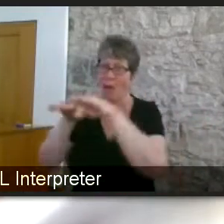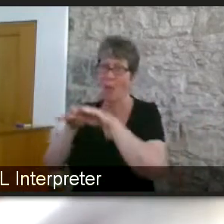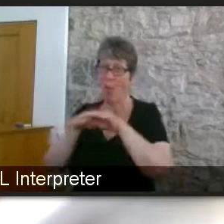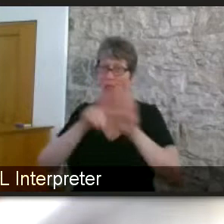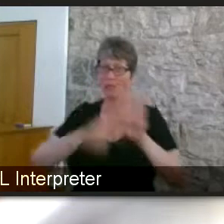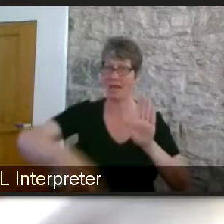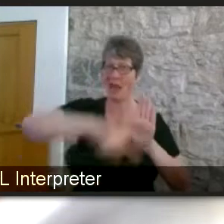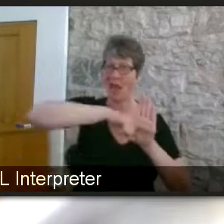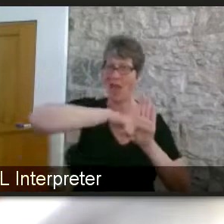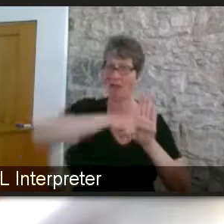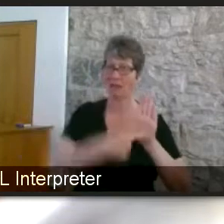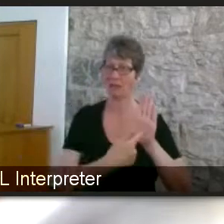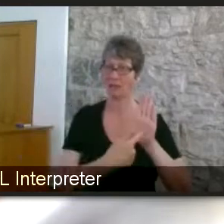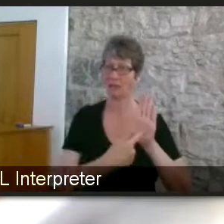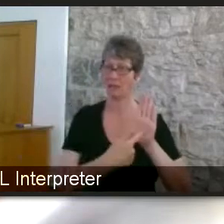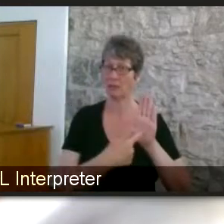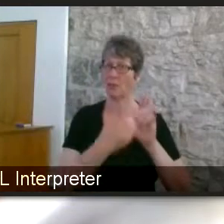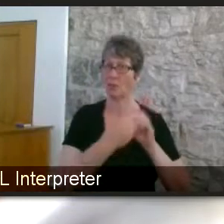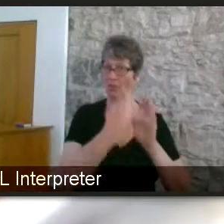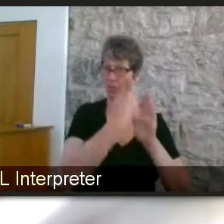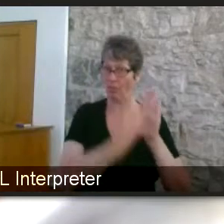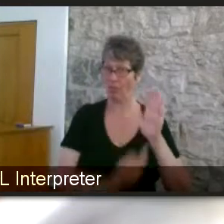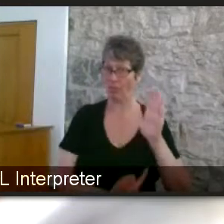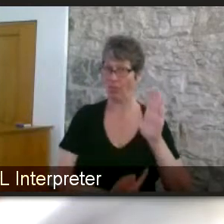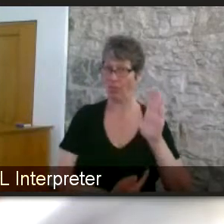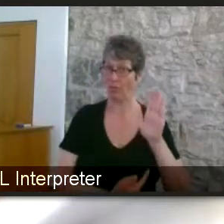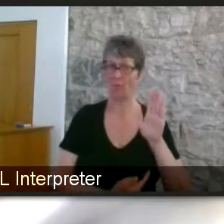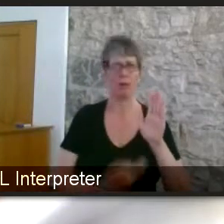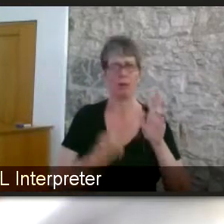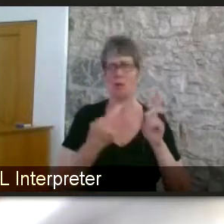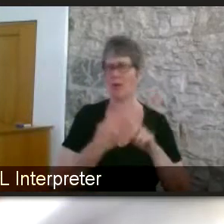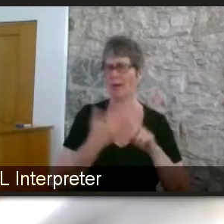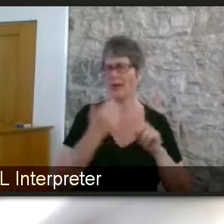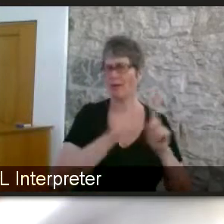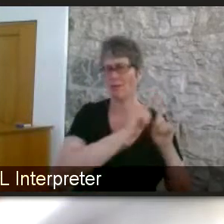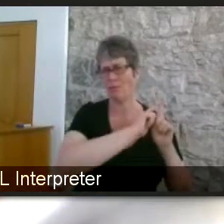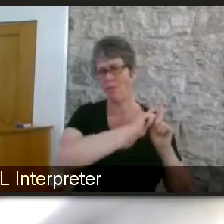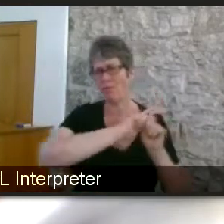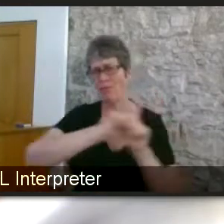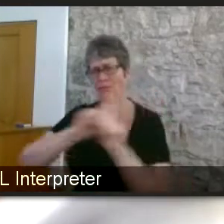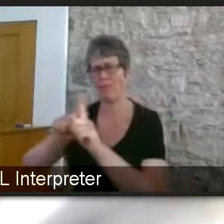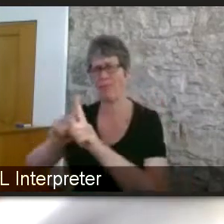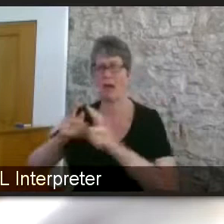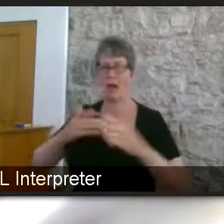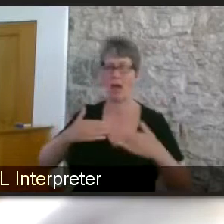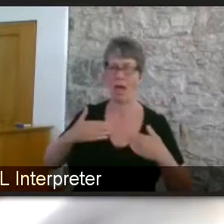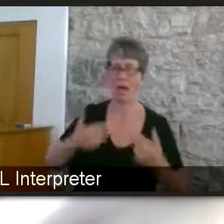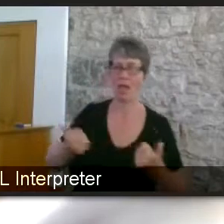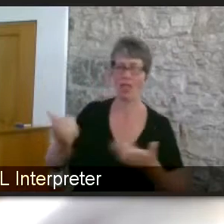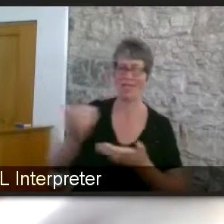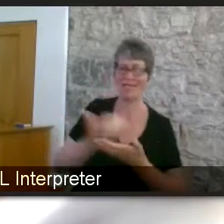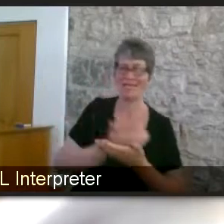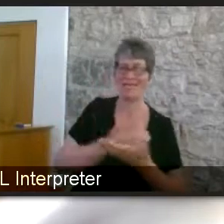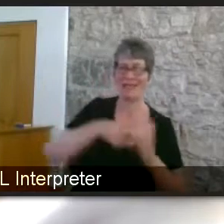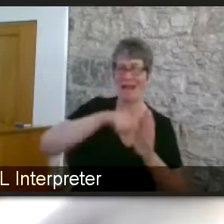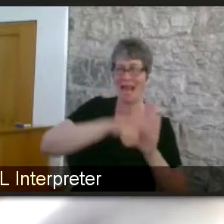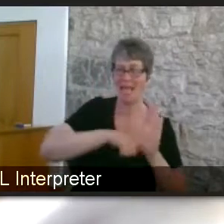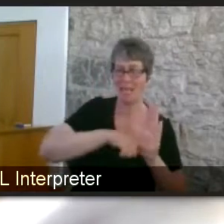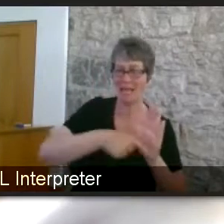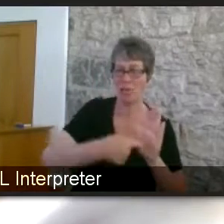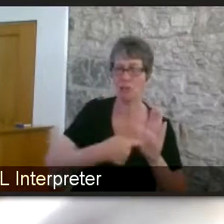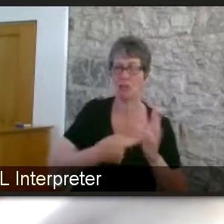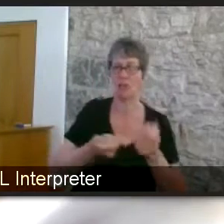uh with us with it's all its clauses we have a raft of health and safety legislation and regulations